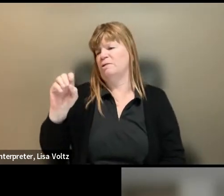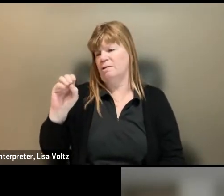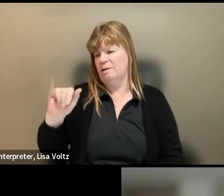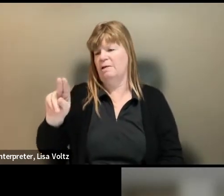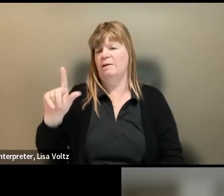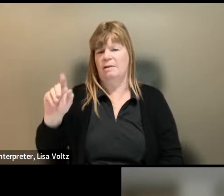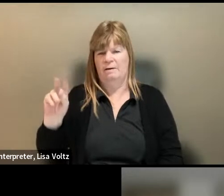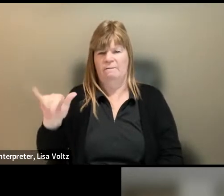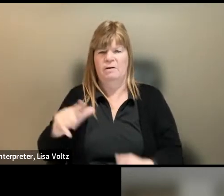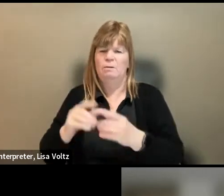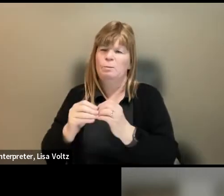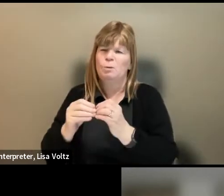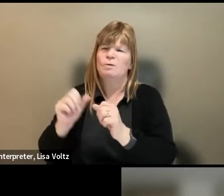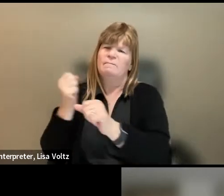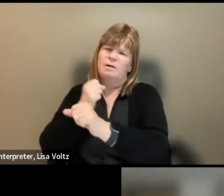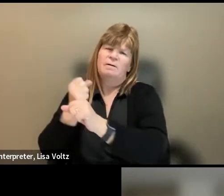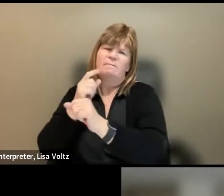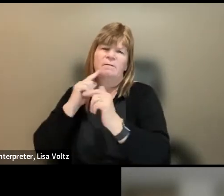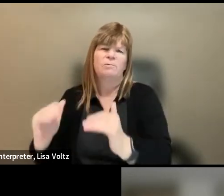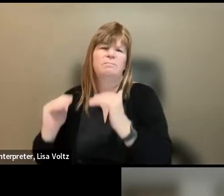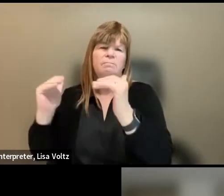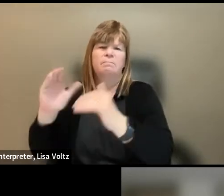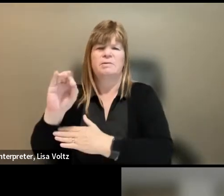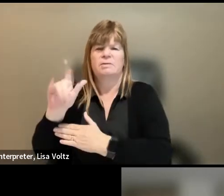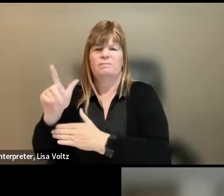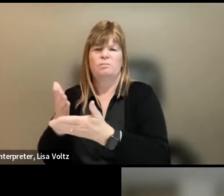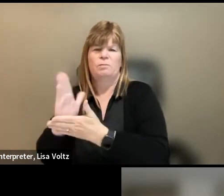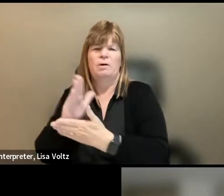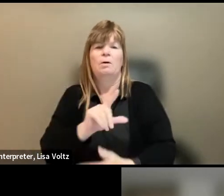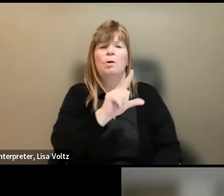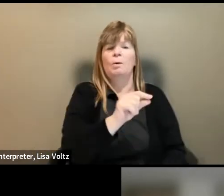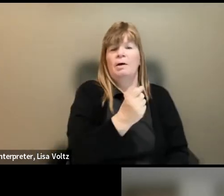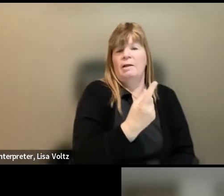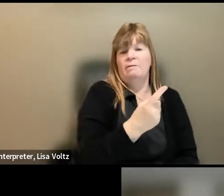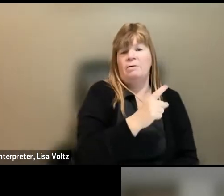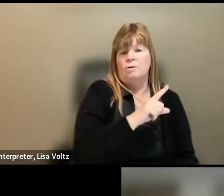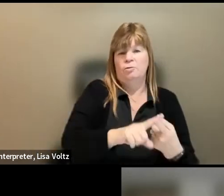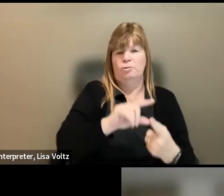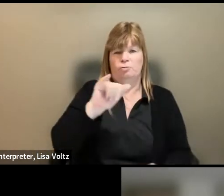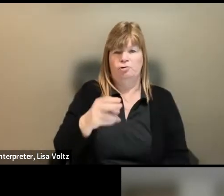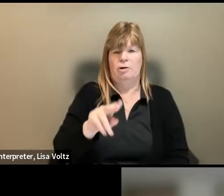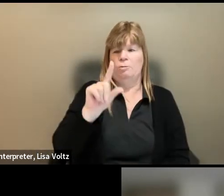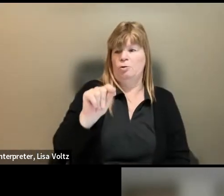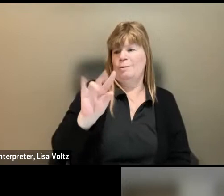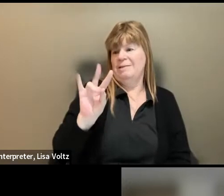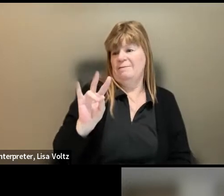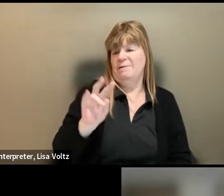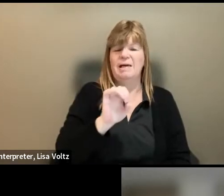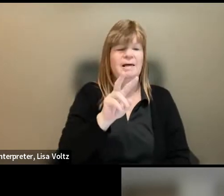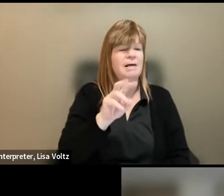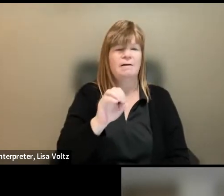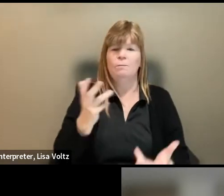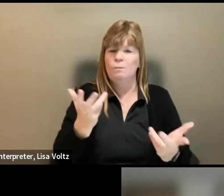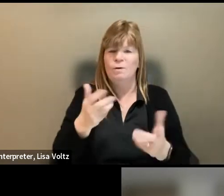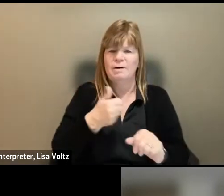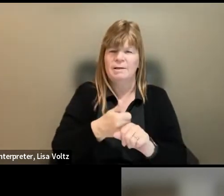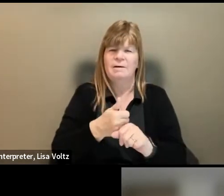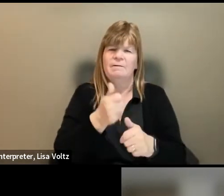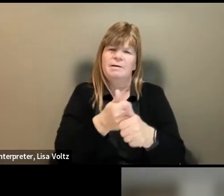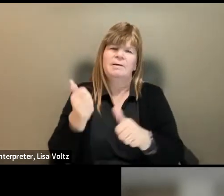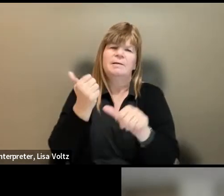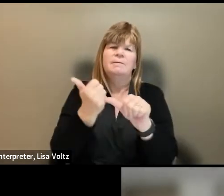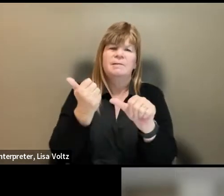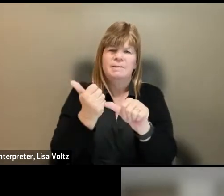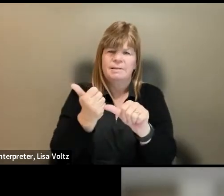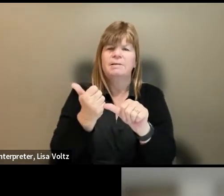to advance civil rights. From 2011 to January 2017, Eve served as Deputy Assistant